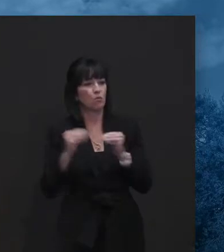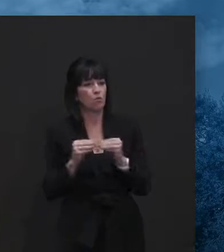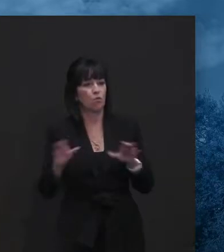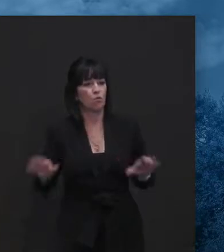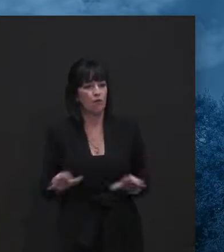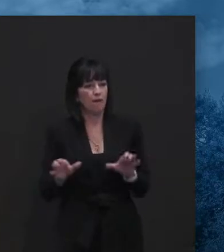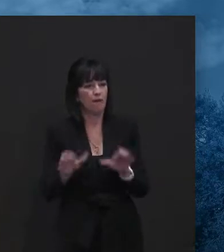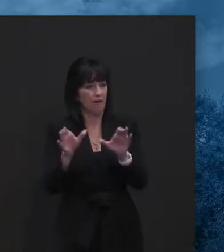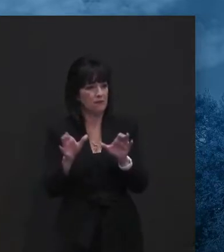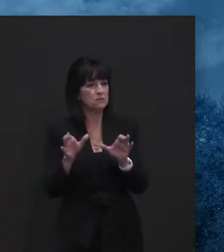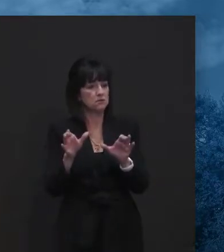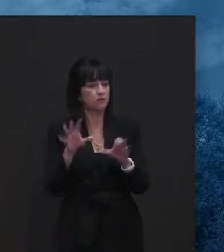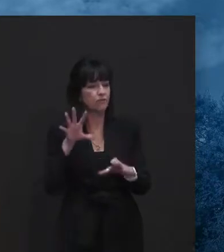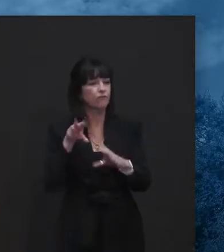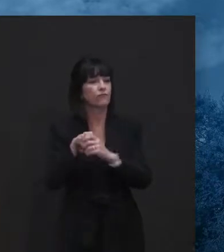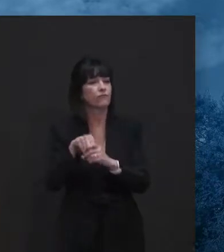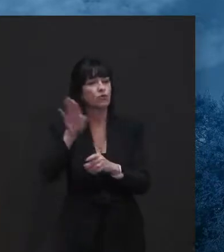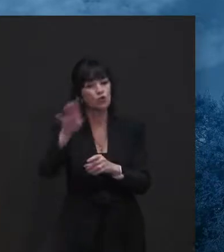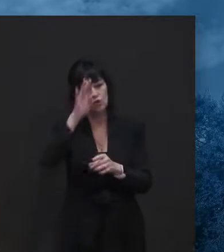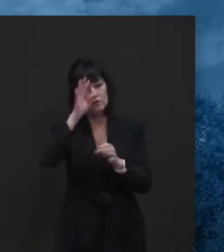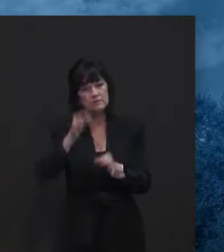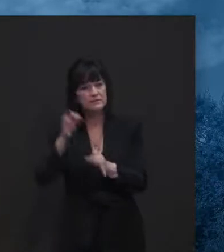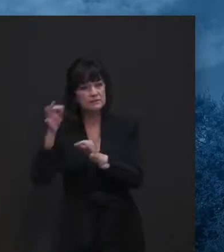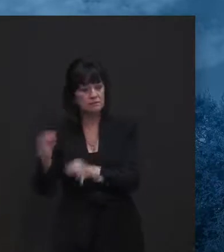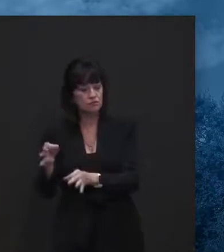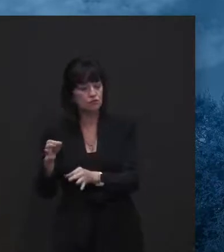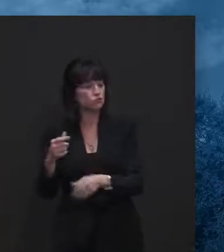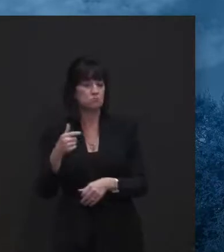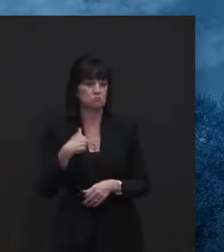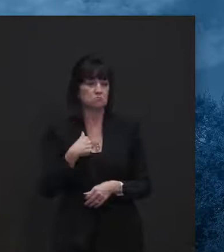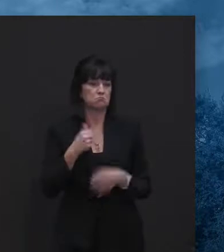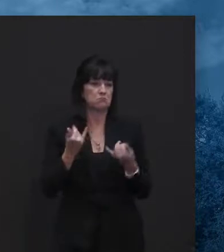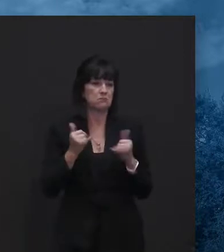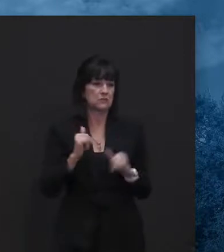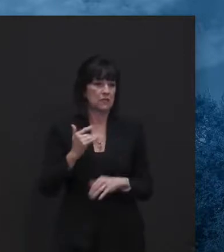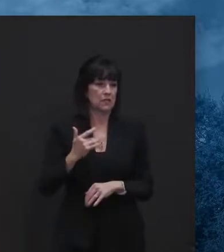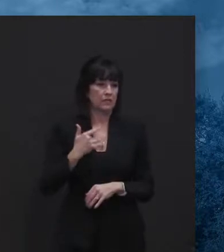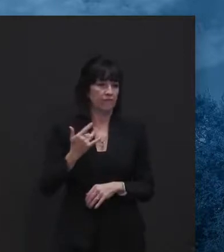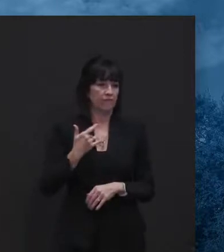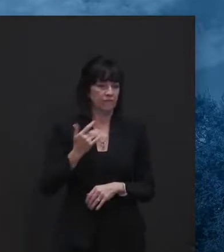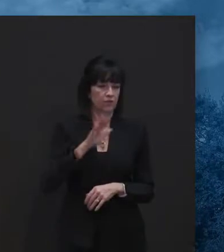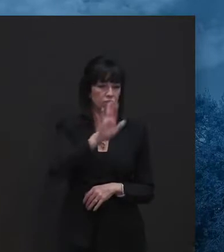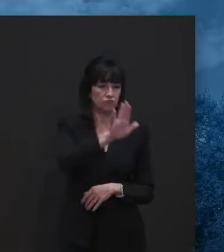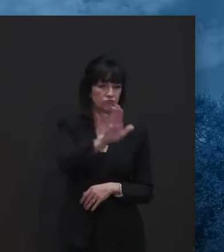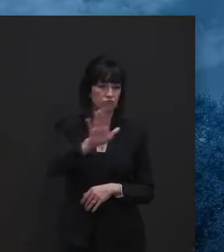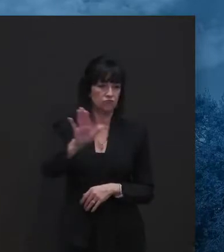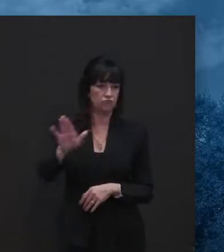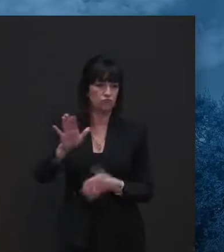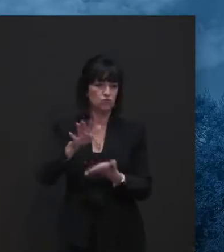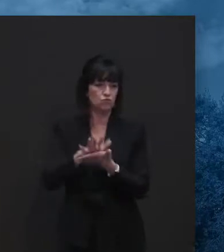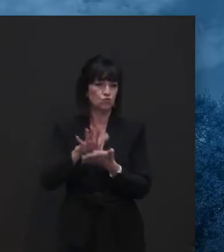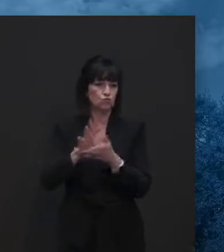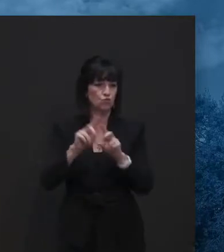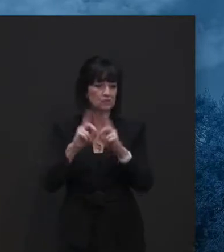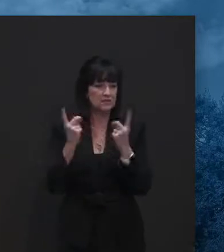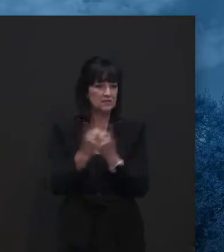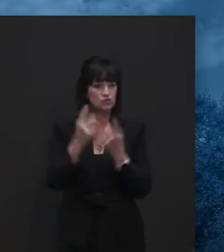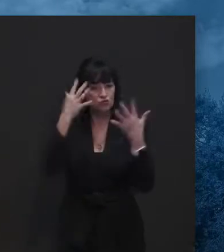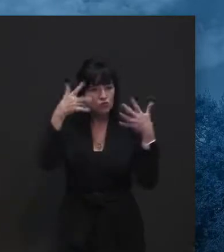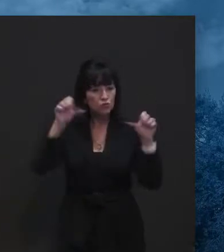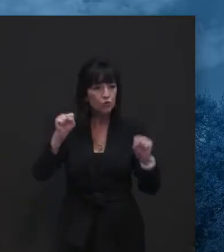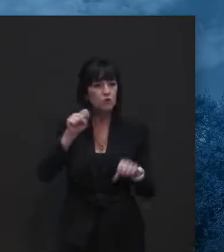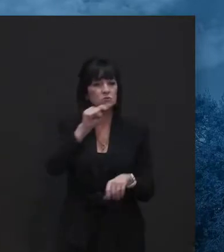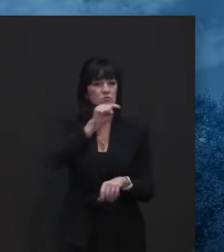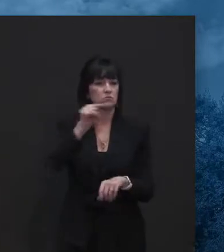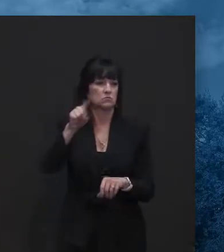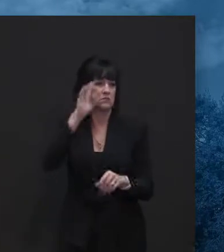involved in decision-making. I still maintain that decision-making ought to be at the level where people know operationally, you know, what